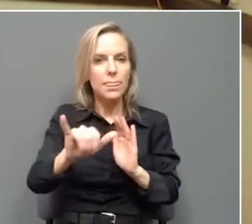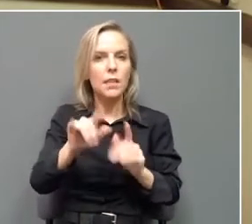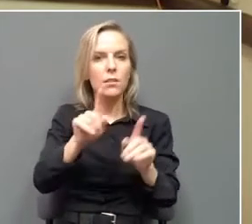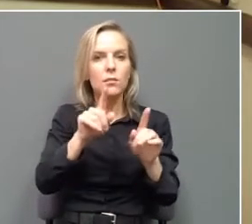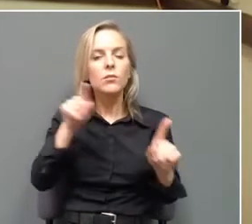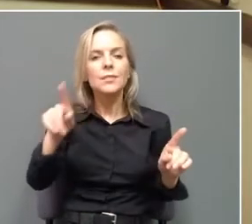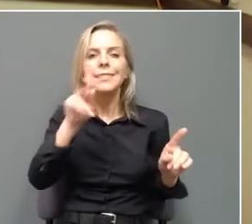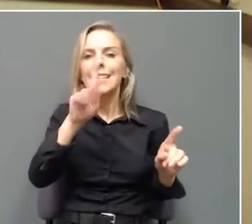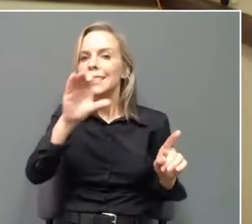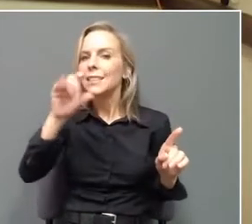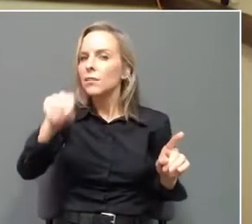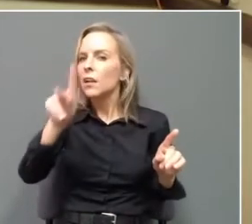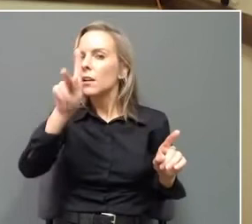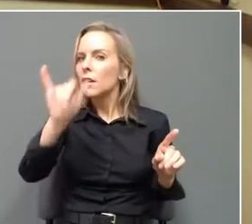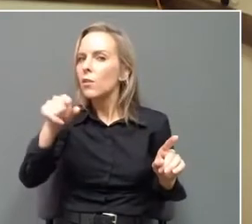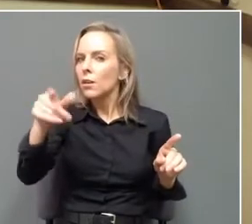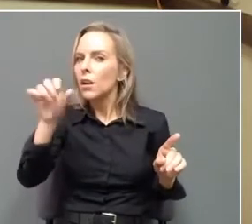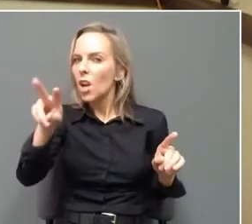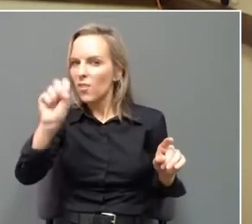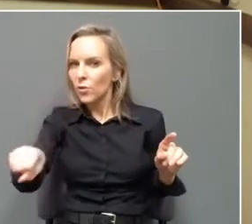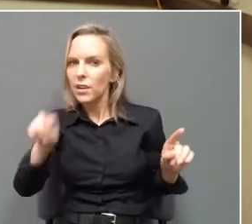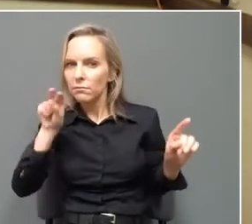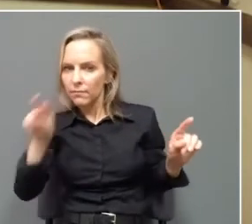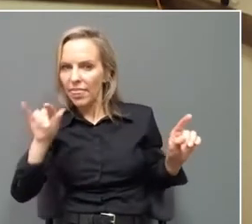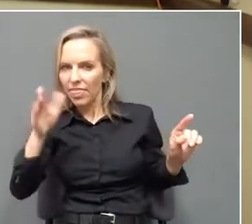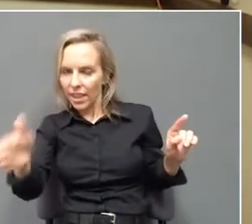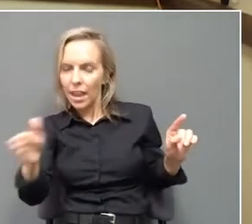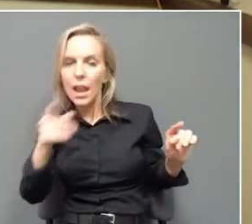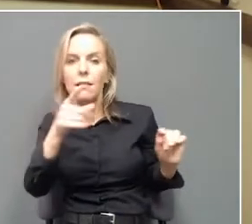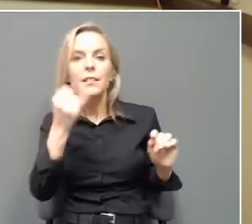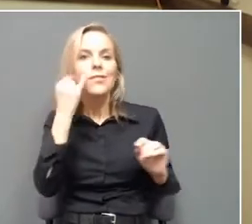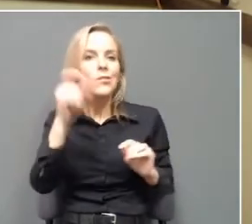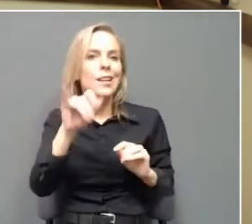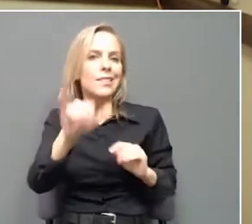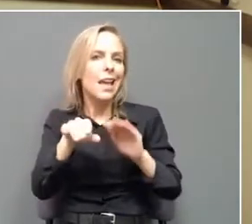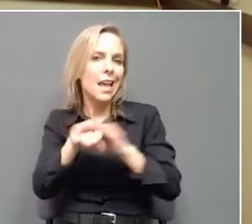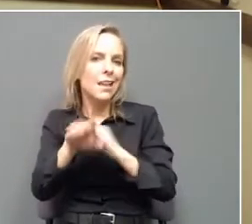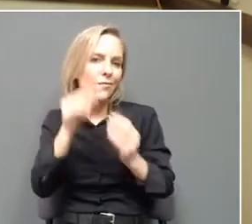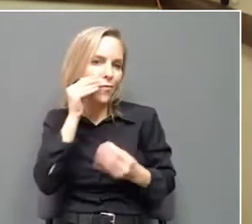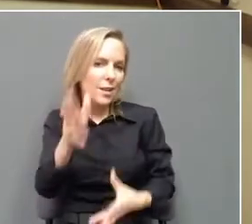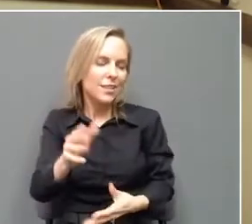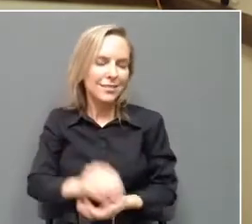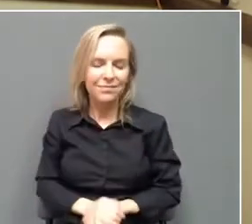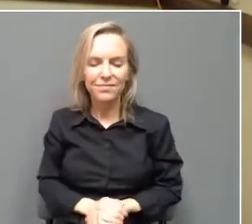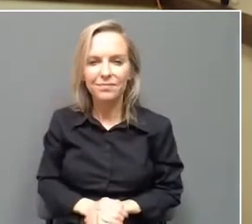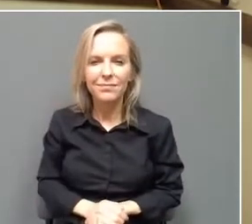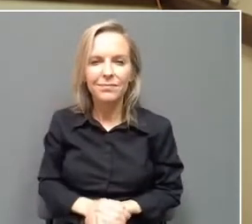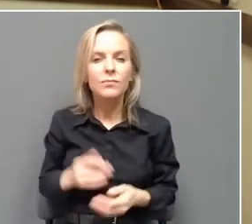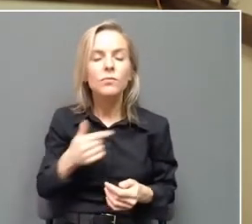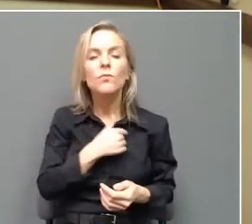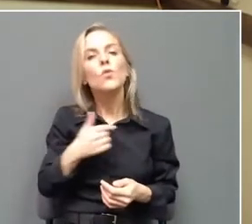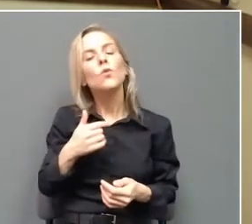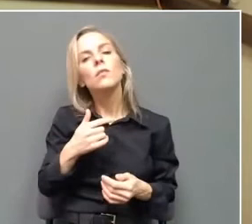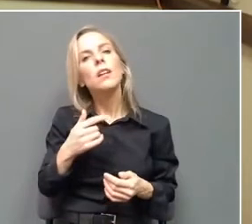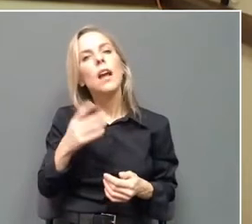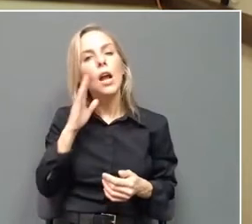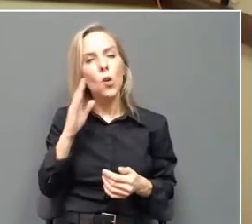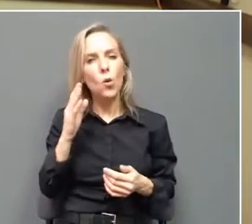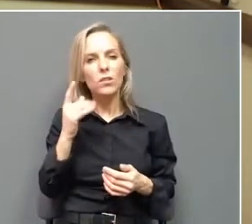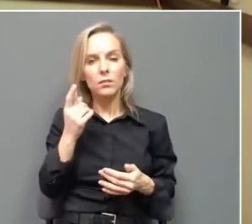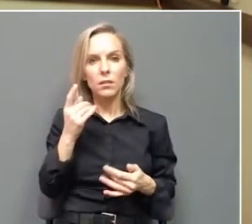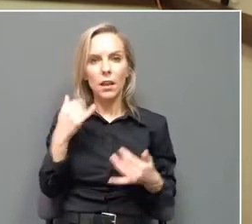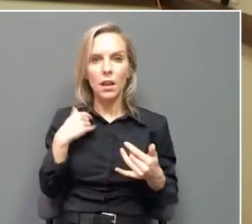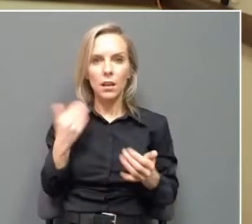.ky.gov website if you need that access. Now we've spoken over the last couple of weeks